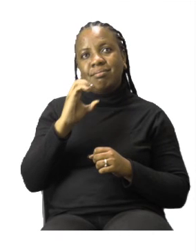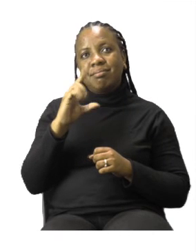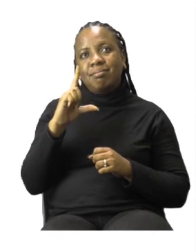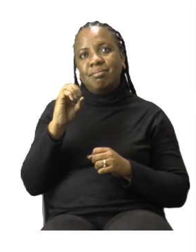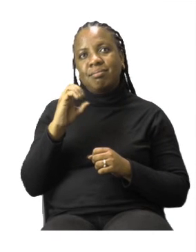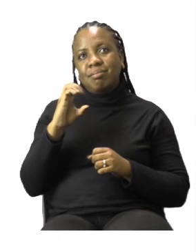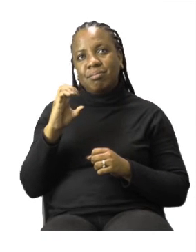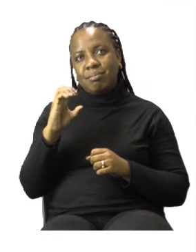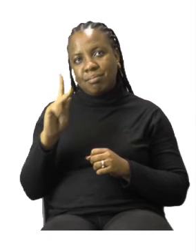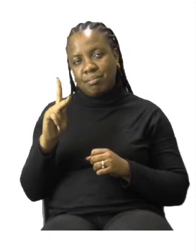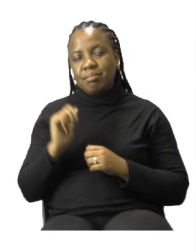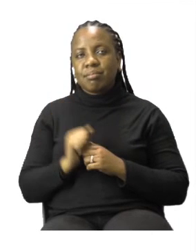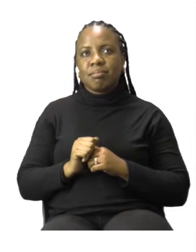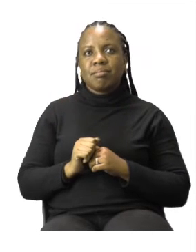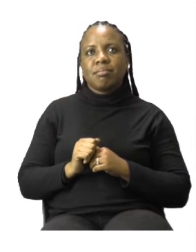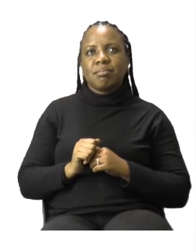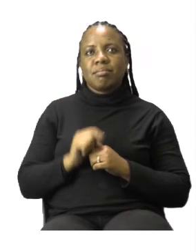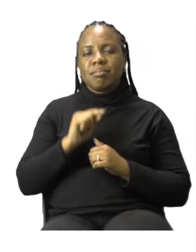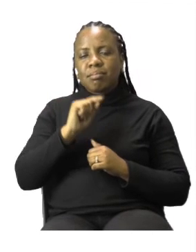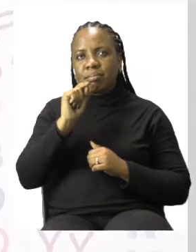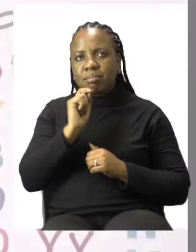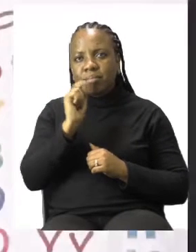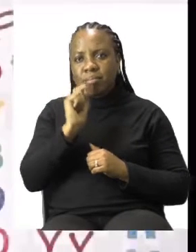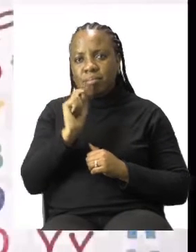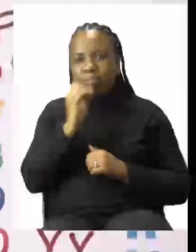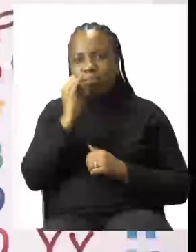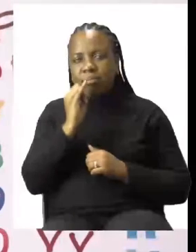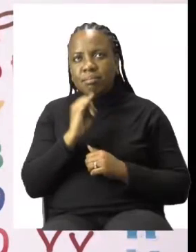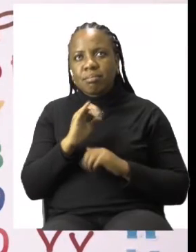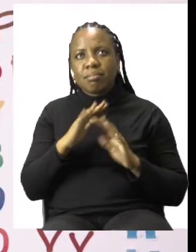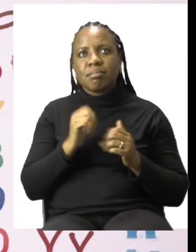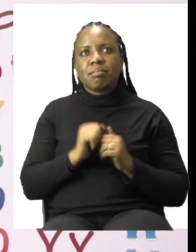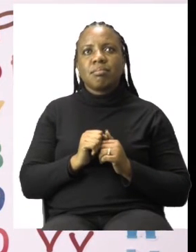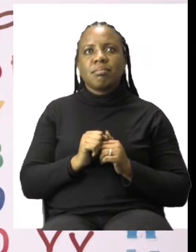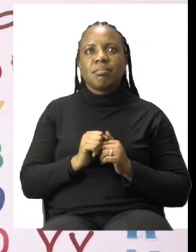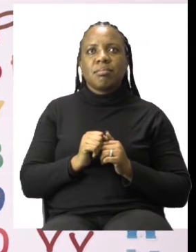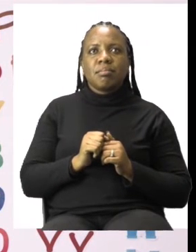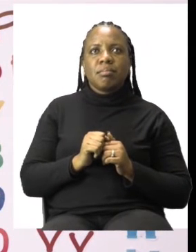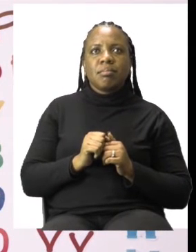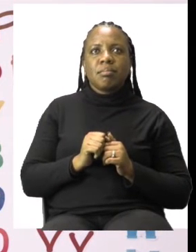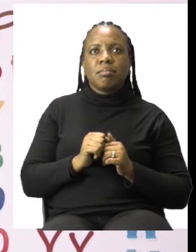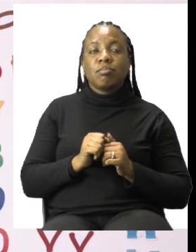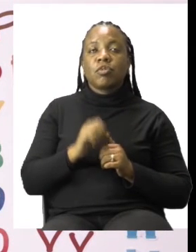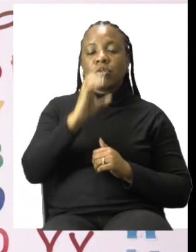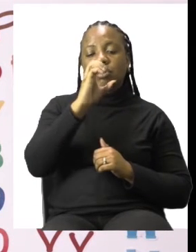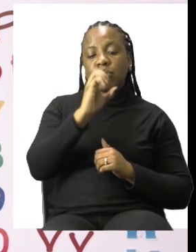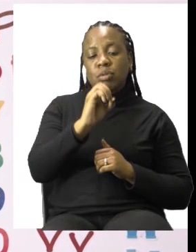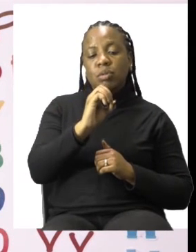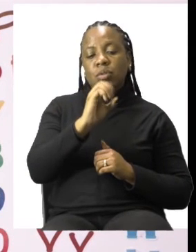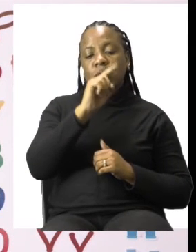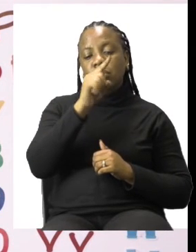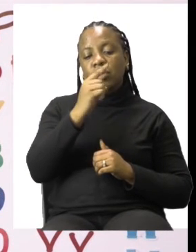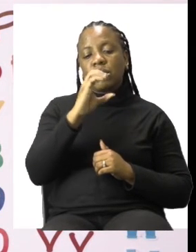11 o'clock. Now we are going to start with our minute hand. If it is o'clock we have said that it needs